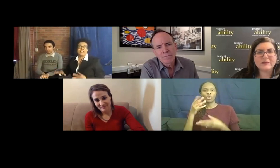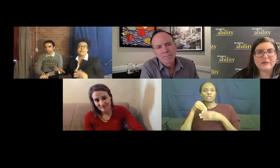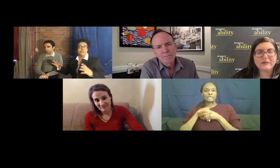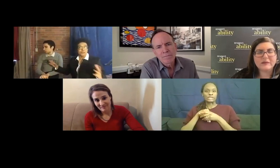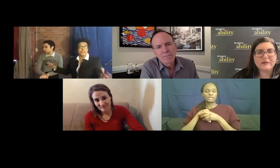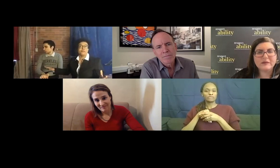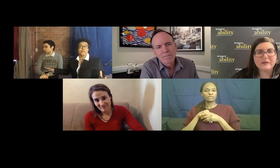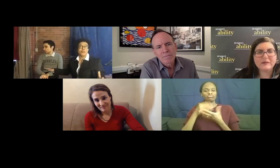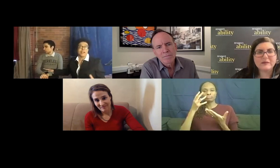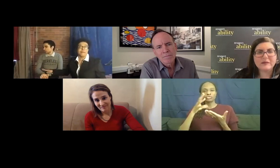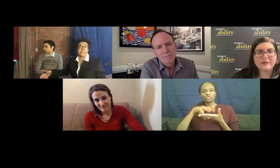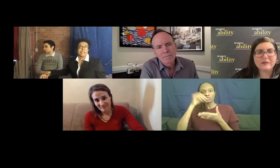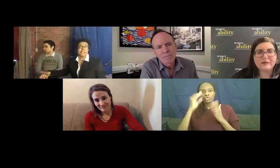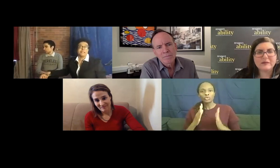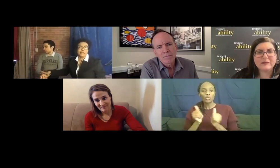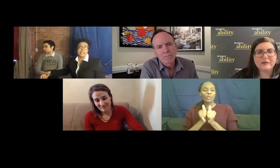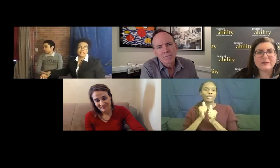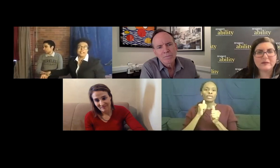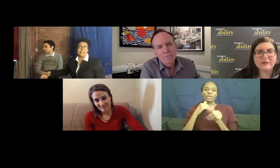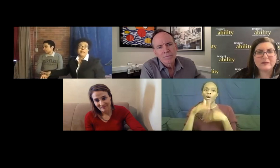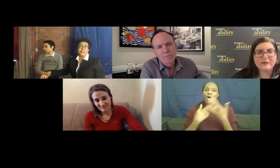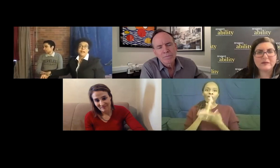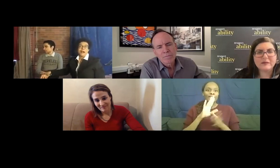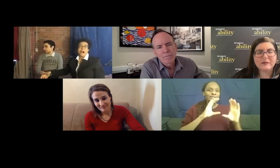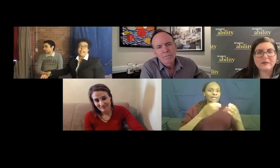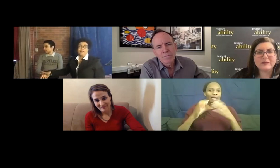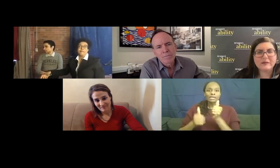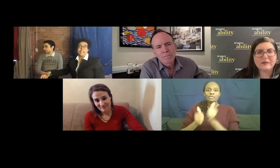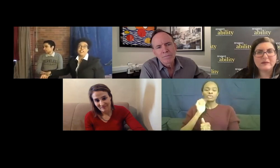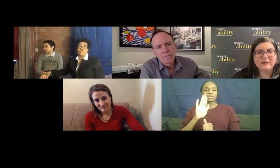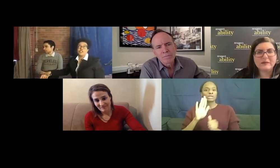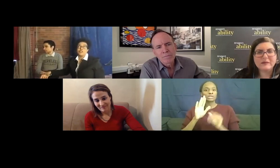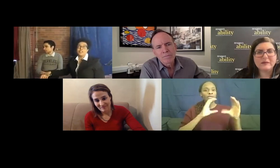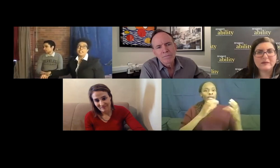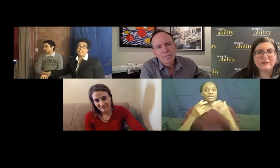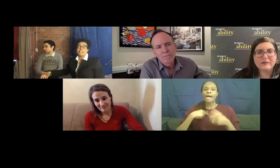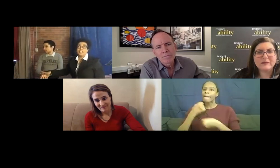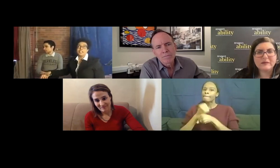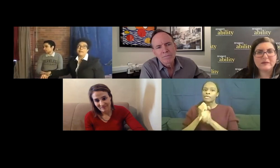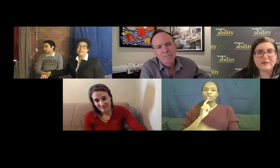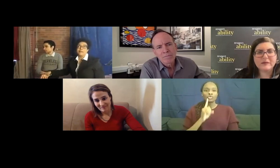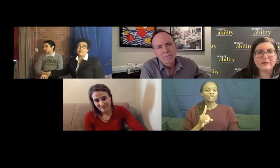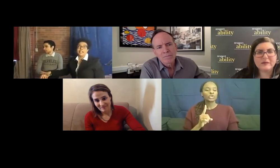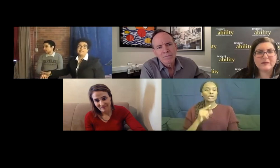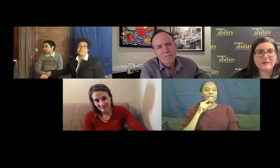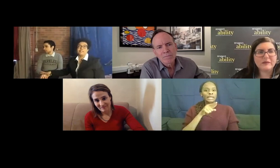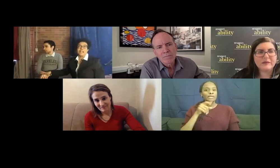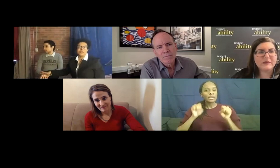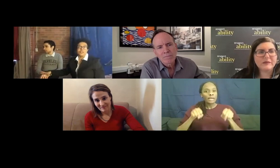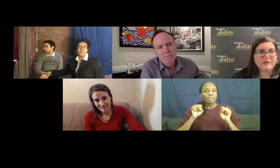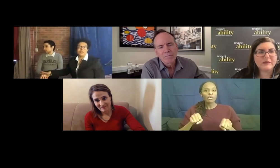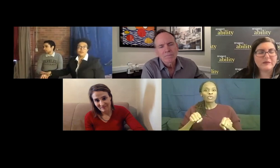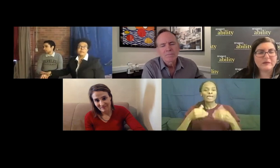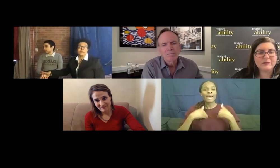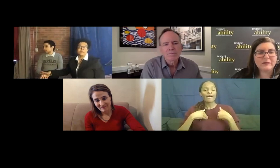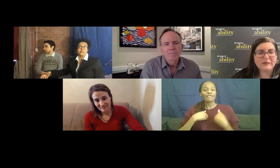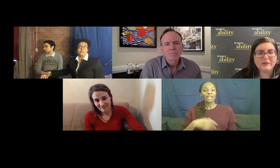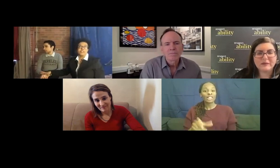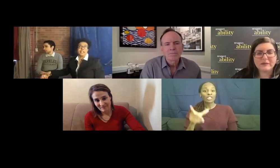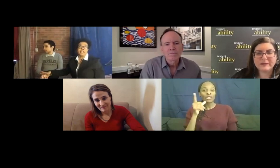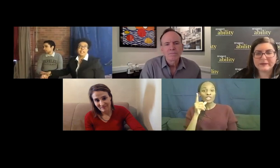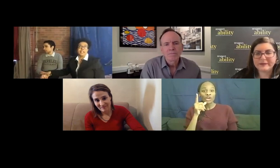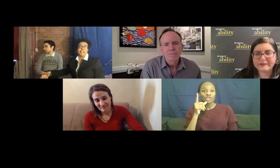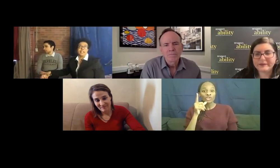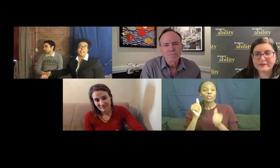his classes and in most of the programs that he's been in. I made sure that he was able to have lunch with the